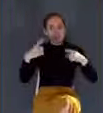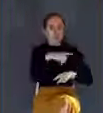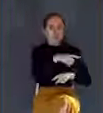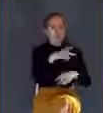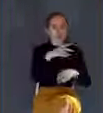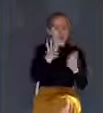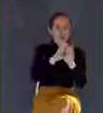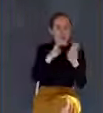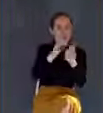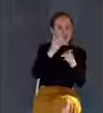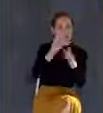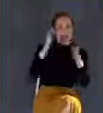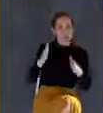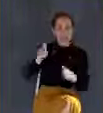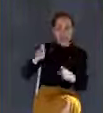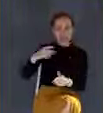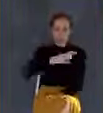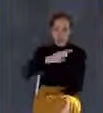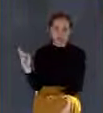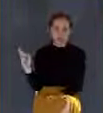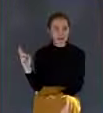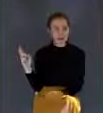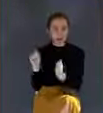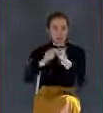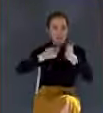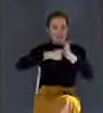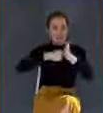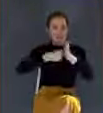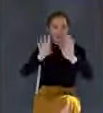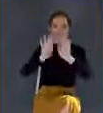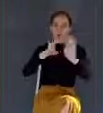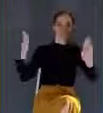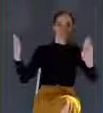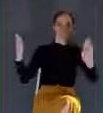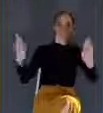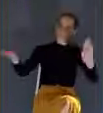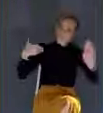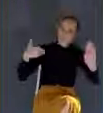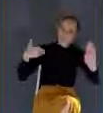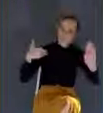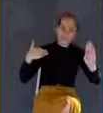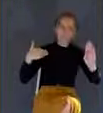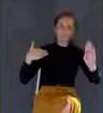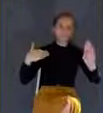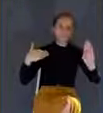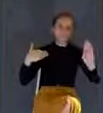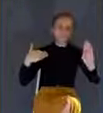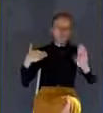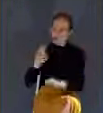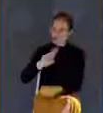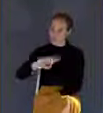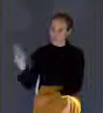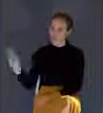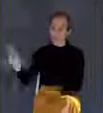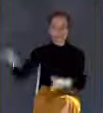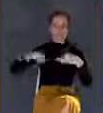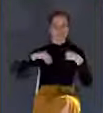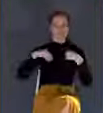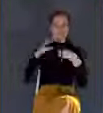So when the Lord comes, he wants to find you ready, open arms, ready to receive him.